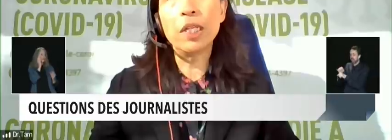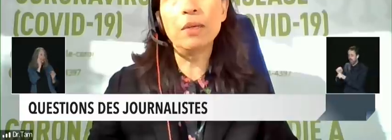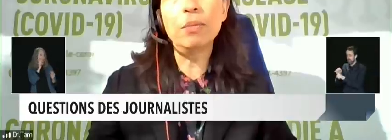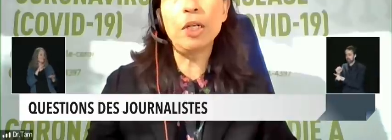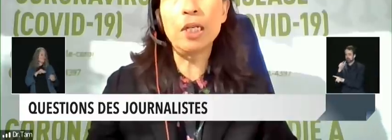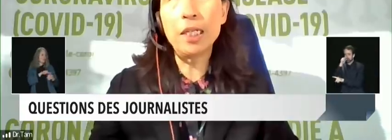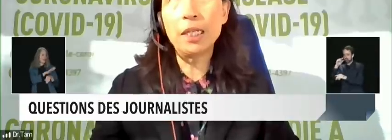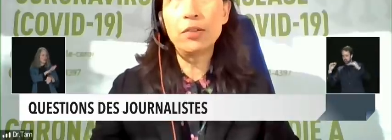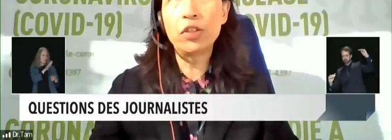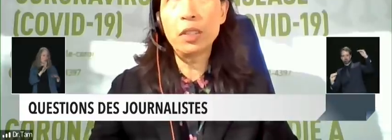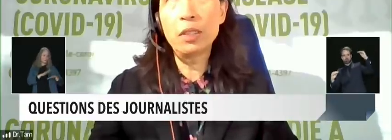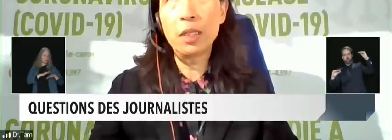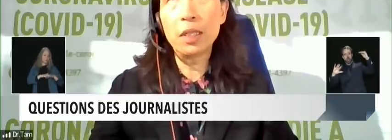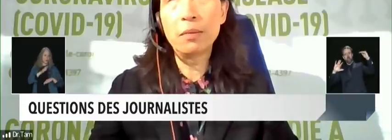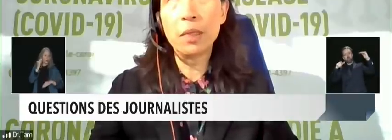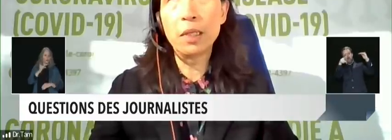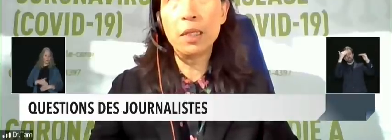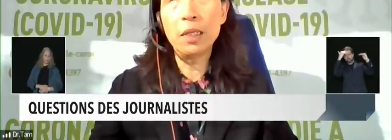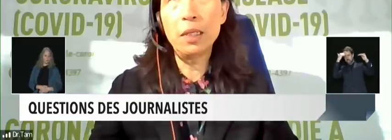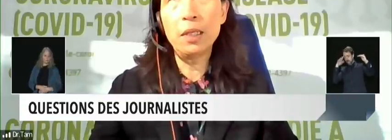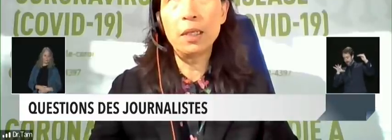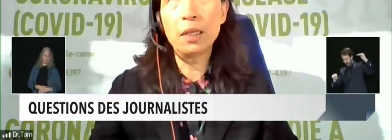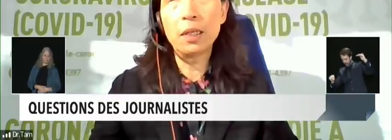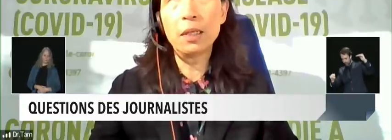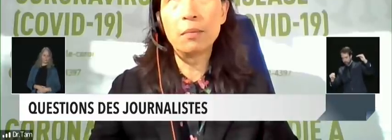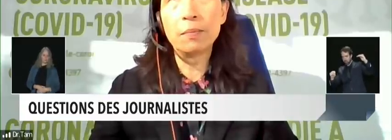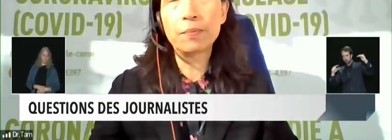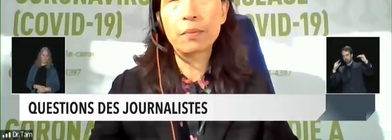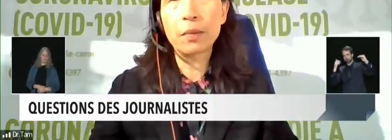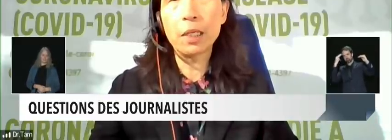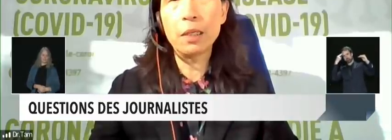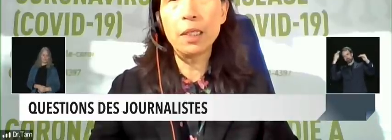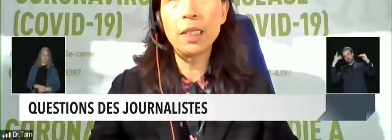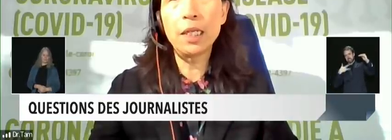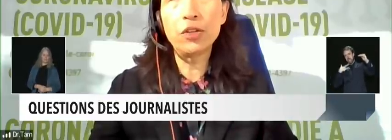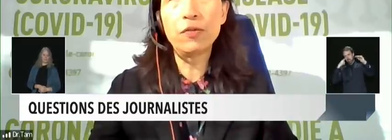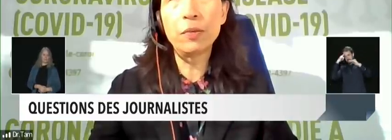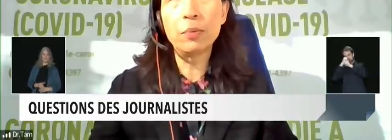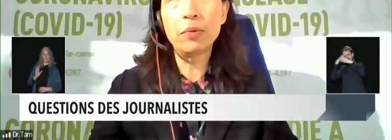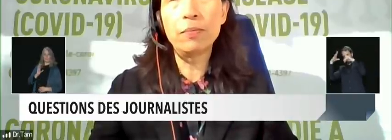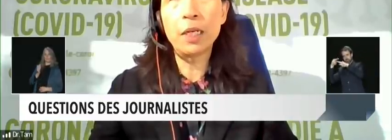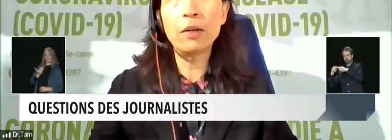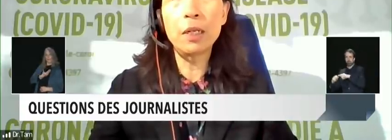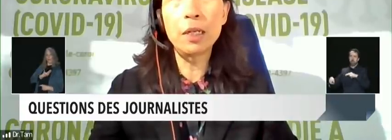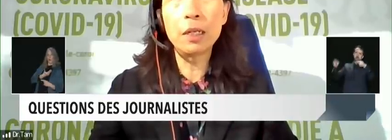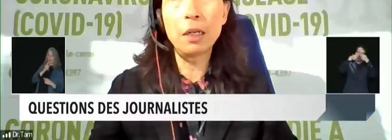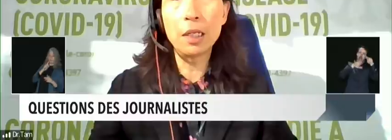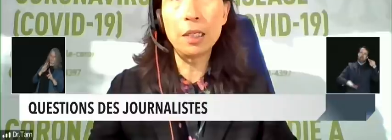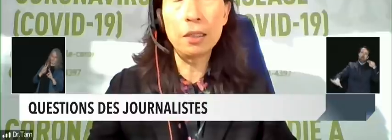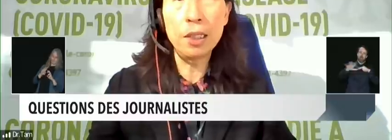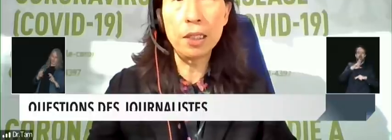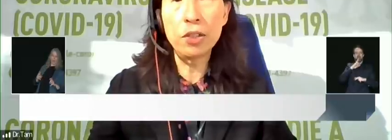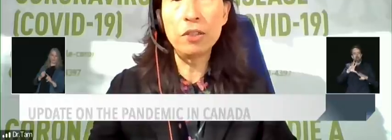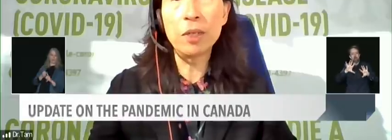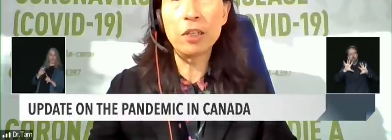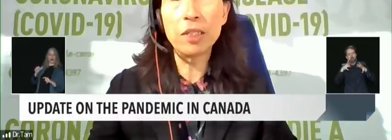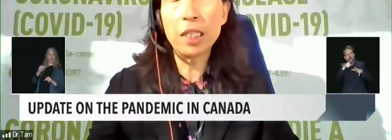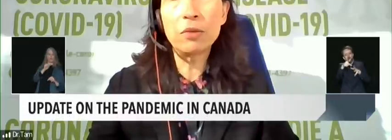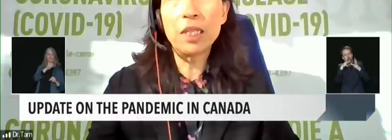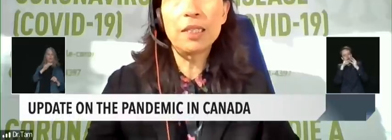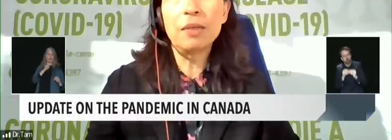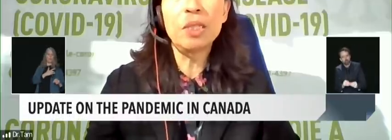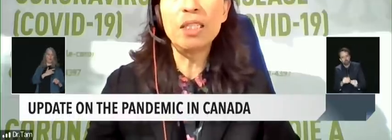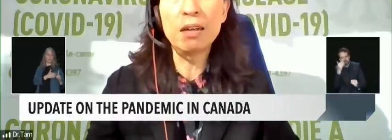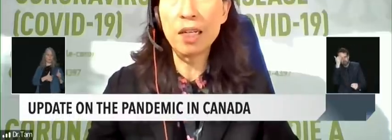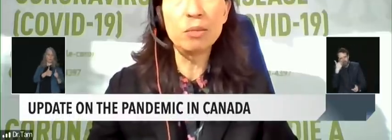Well I think partly it's just the indication from our colleagues the other chief medical